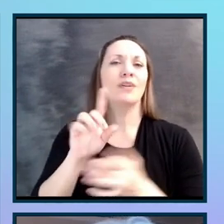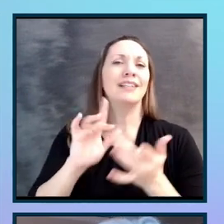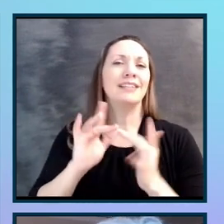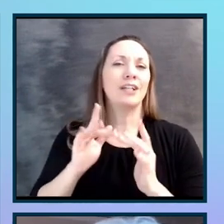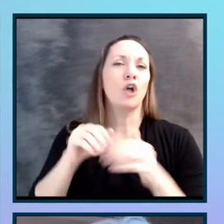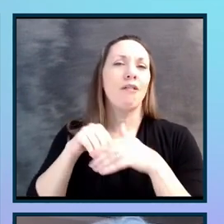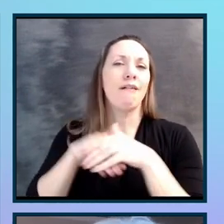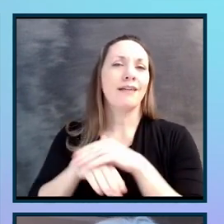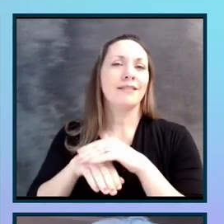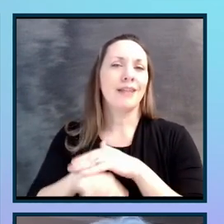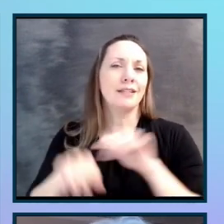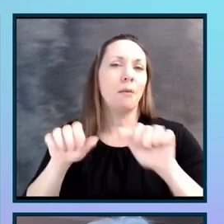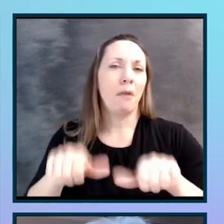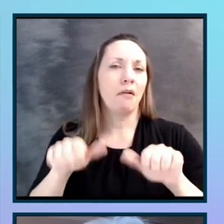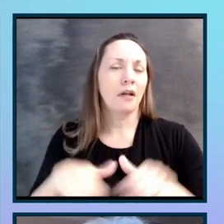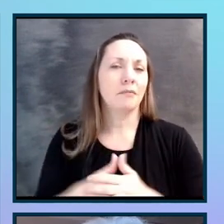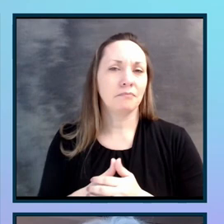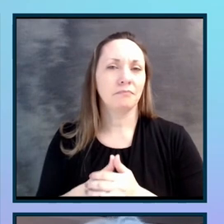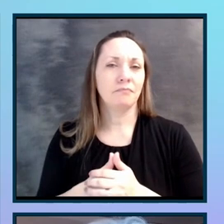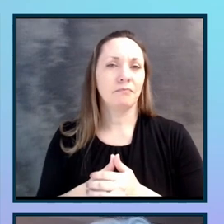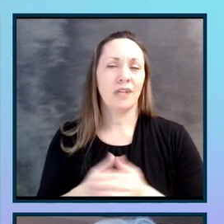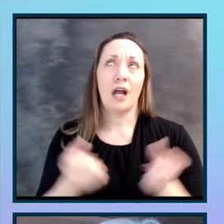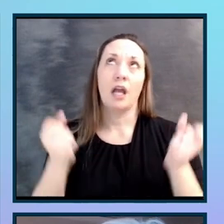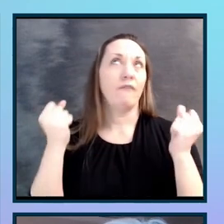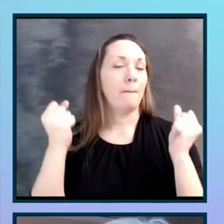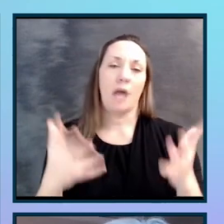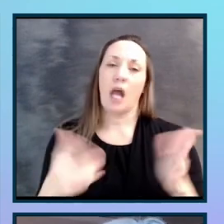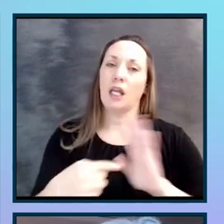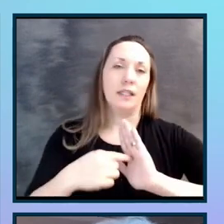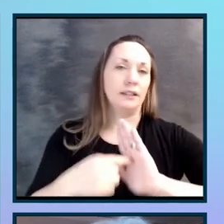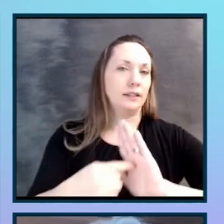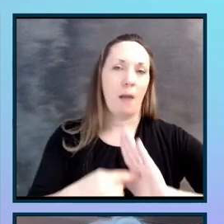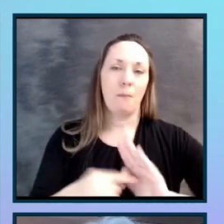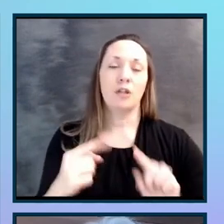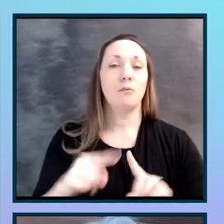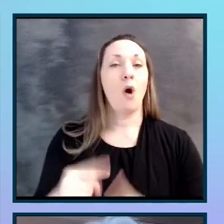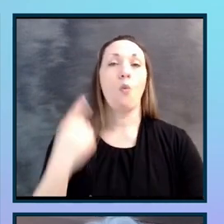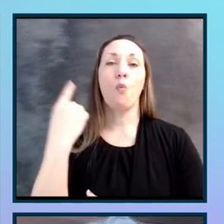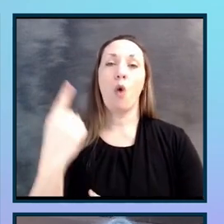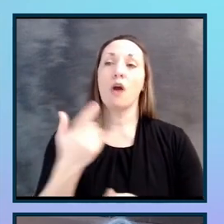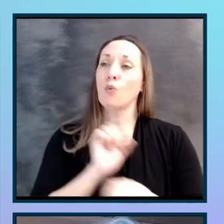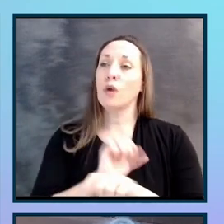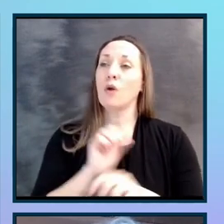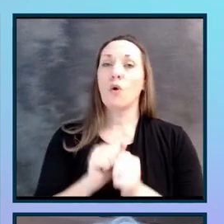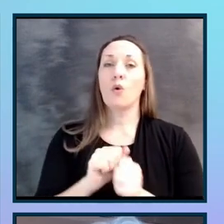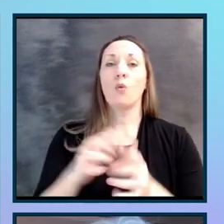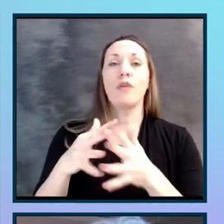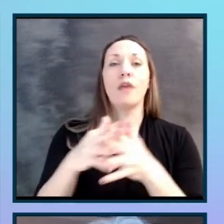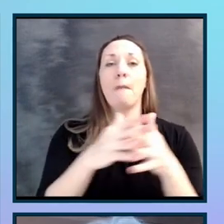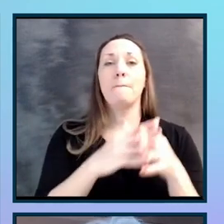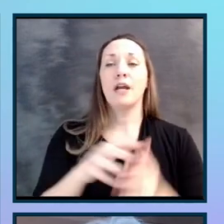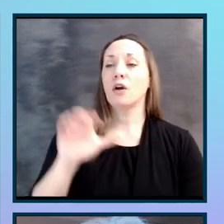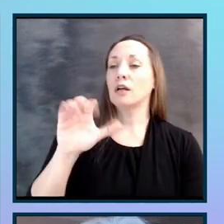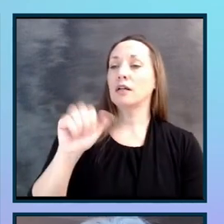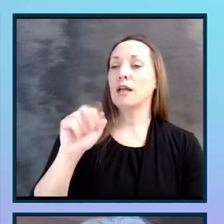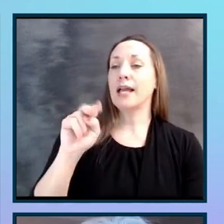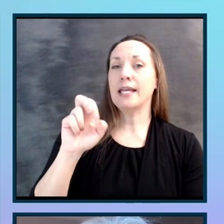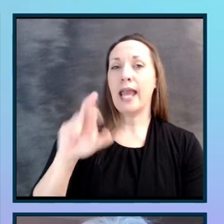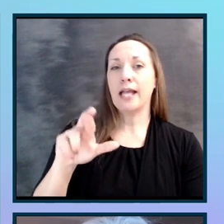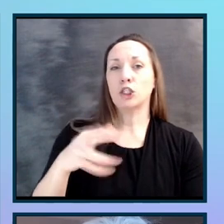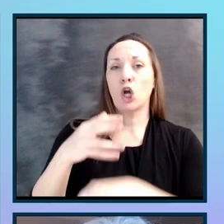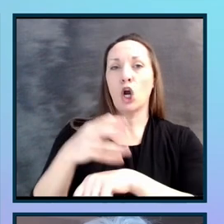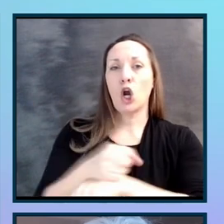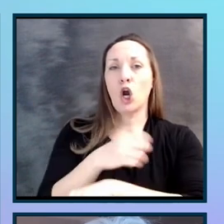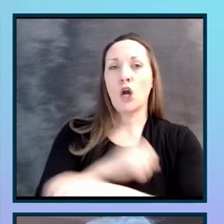Just one little, I have like so many examples of this, but like one, we work with American Cancer Society. They had a ton of